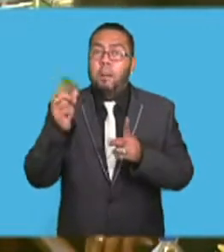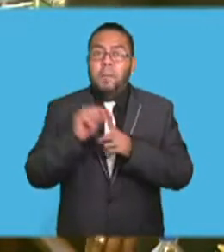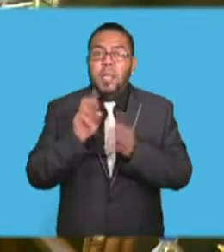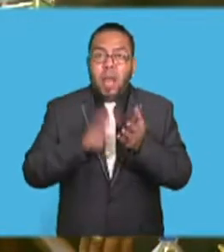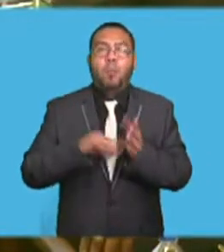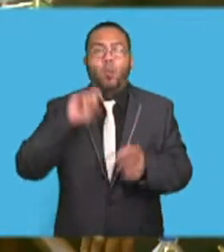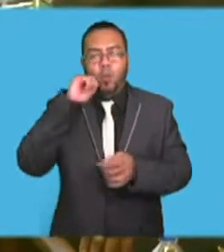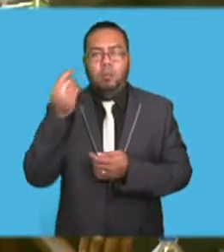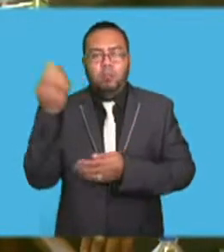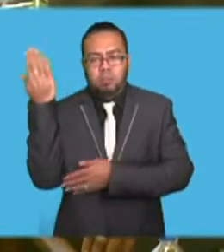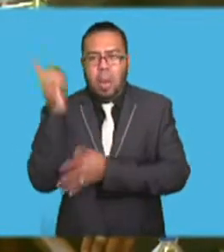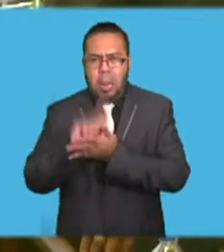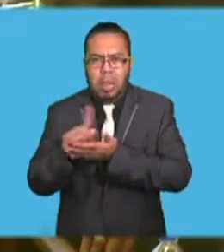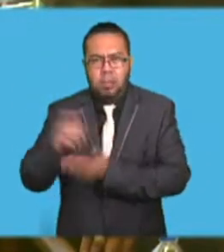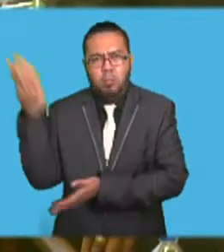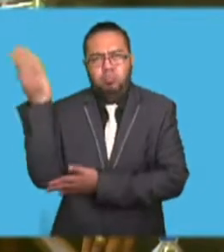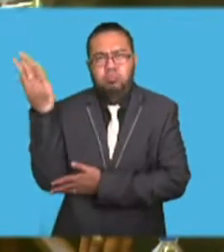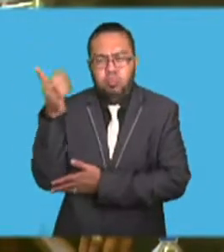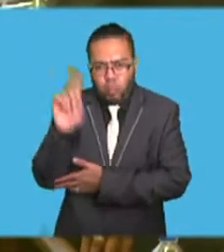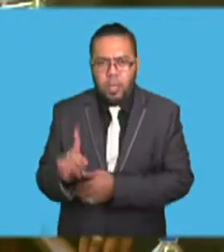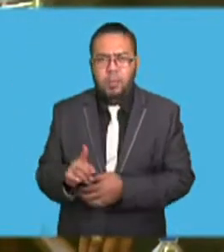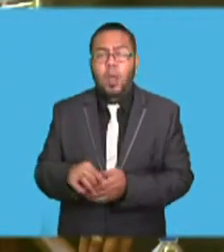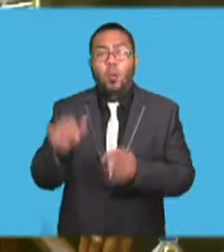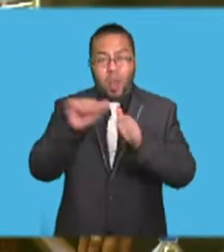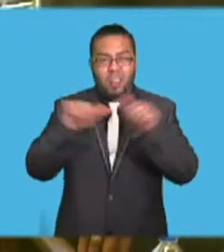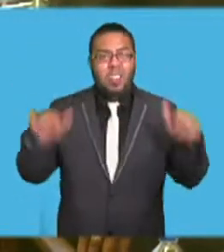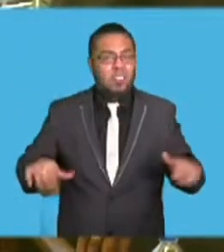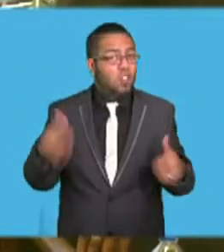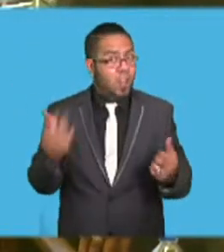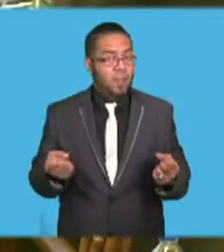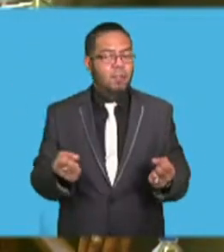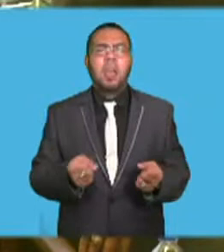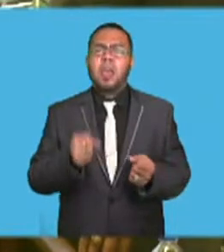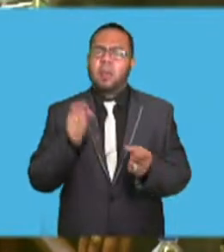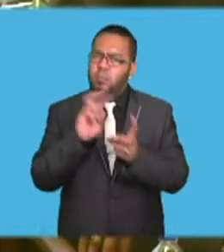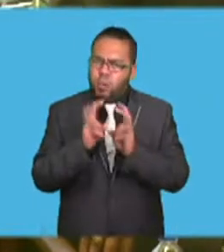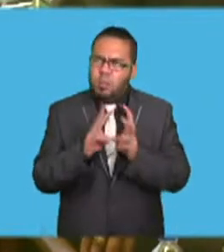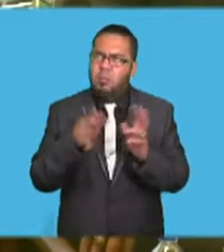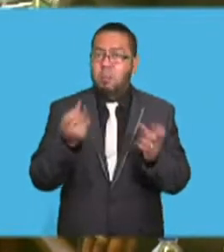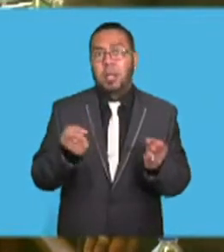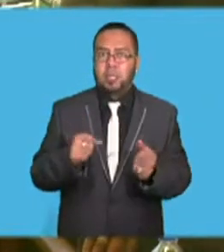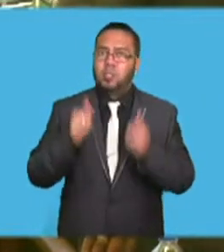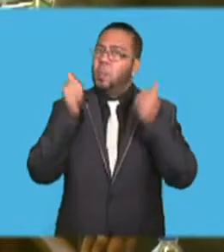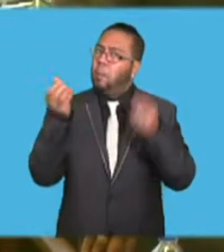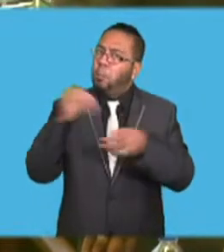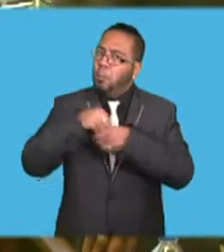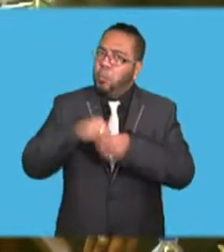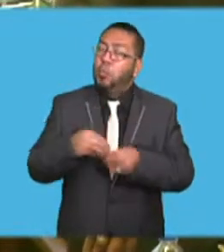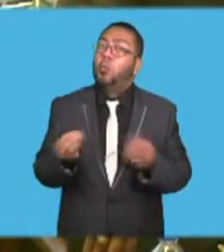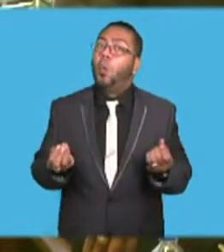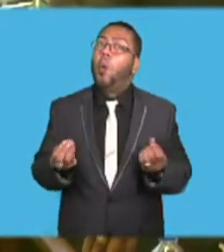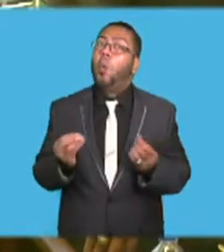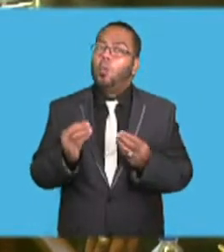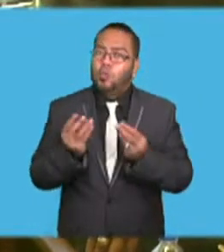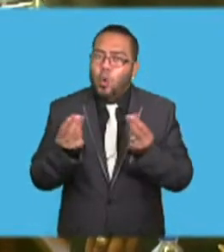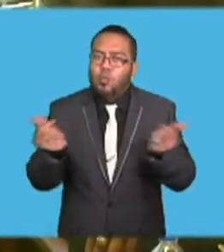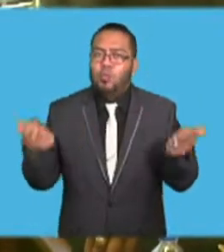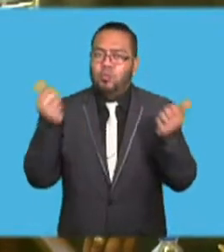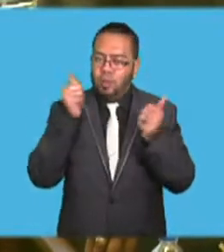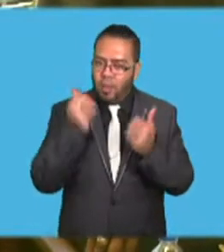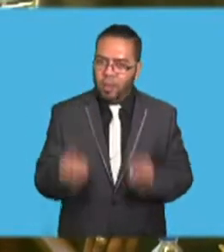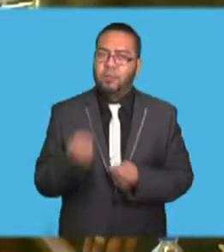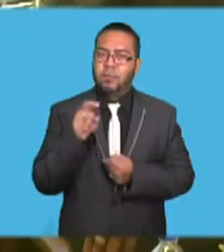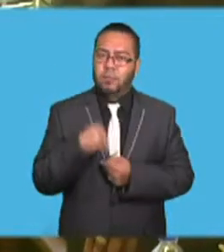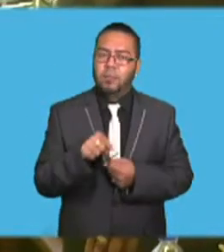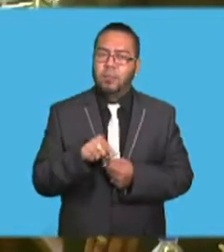But agriculture is a problem, but, of course, it is a big solution as well. So, land use covering agriculture,